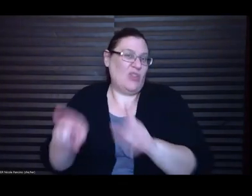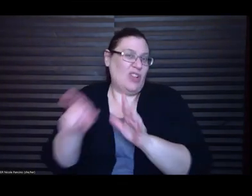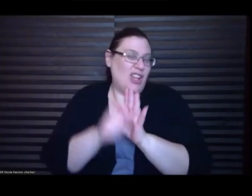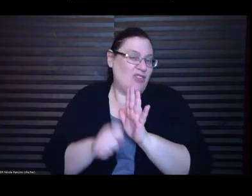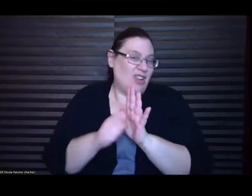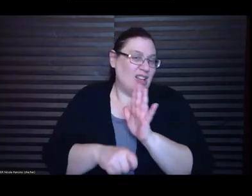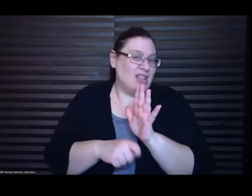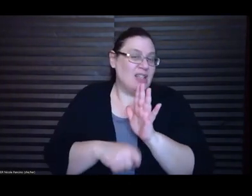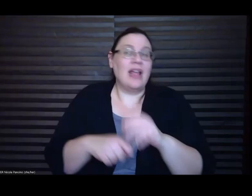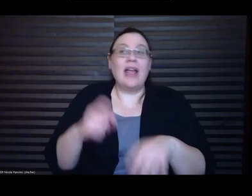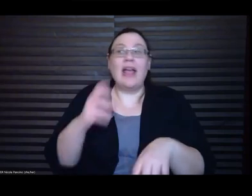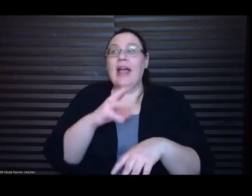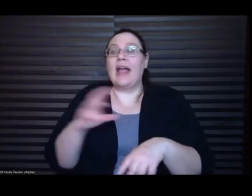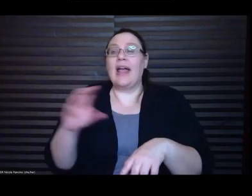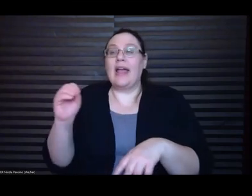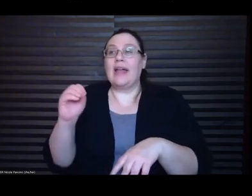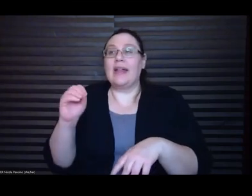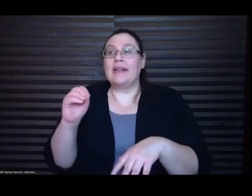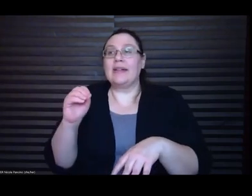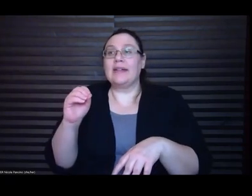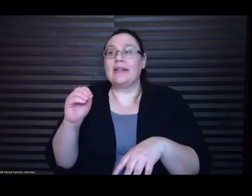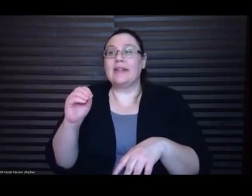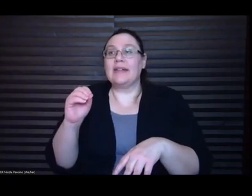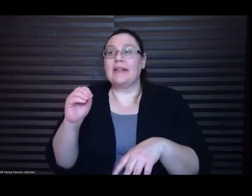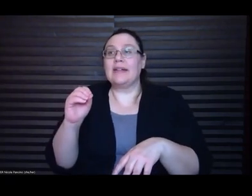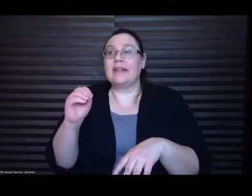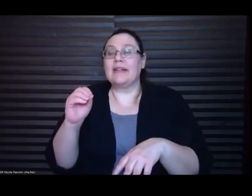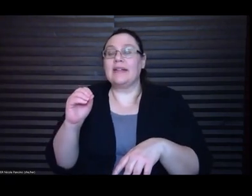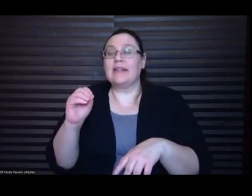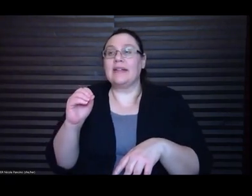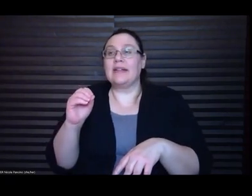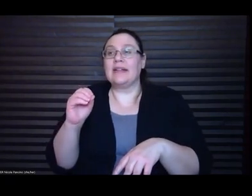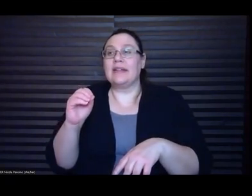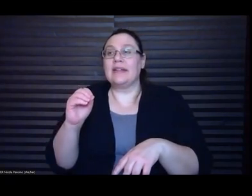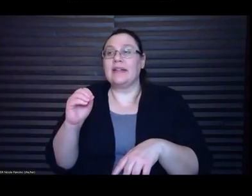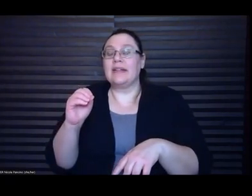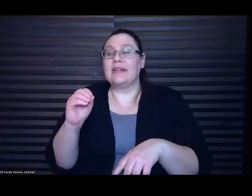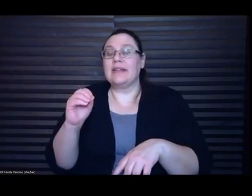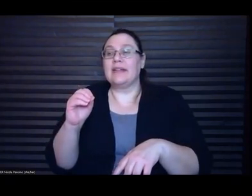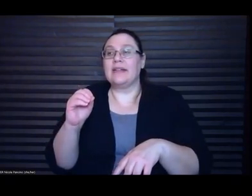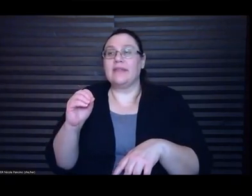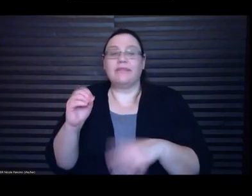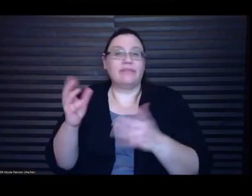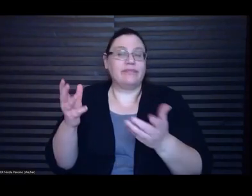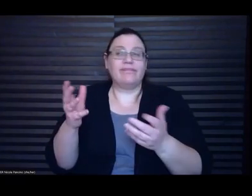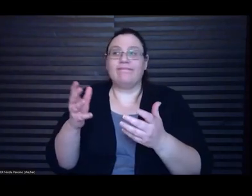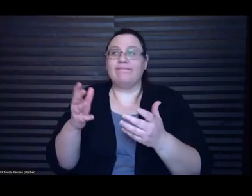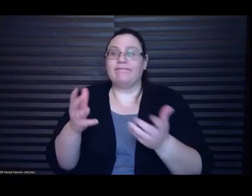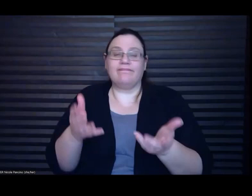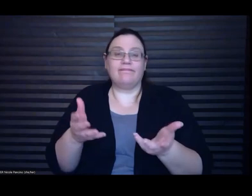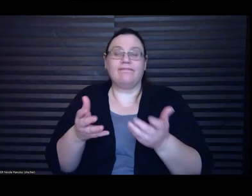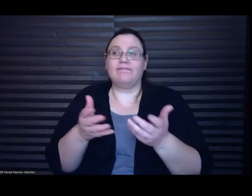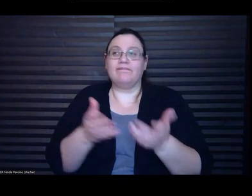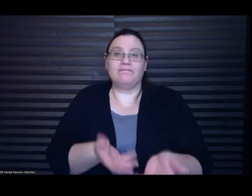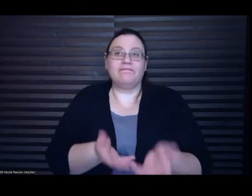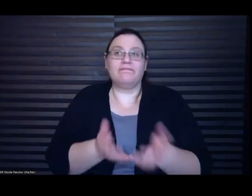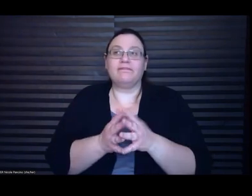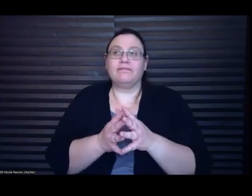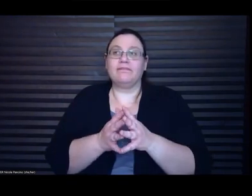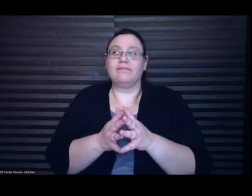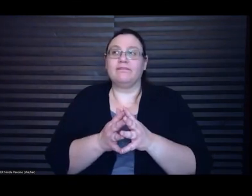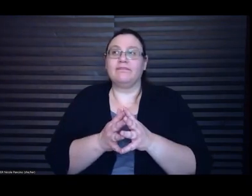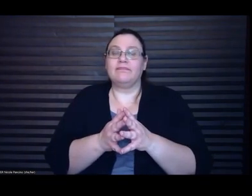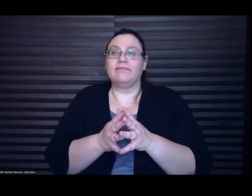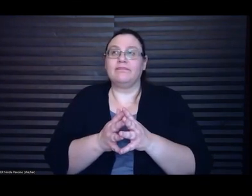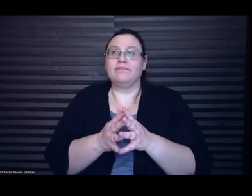you know um I sort of really felt like a writer in the